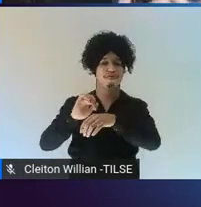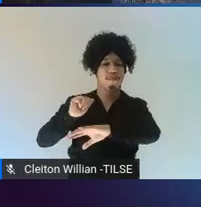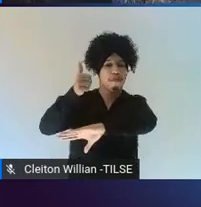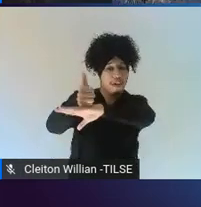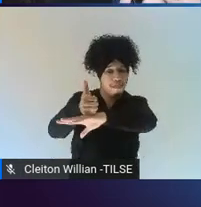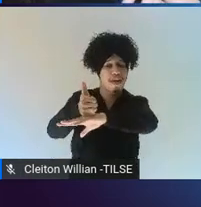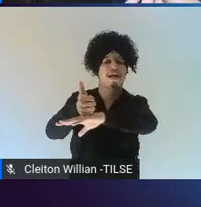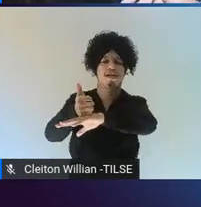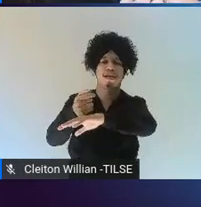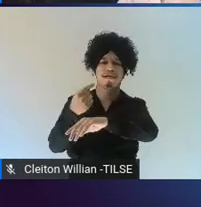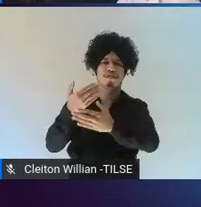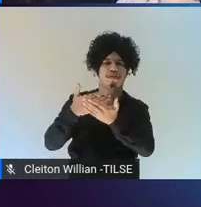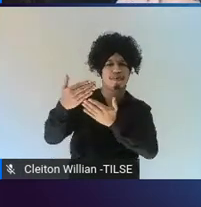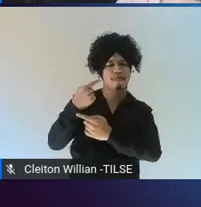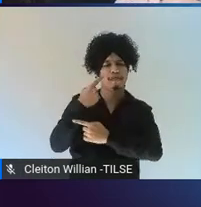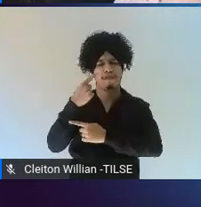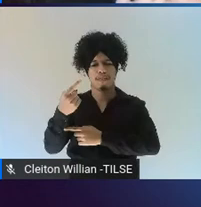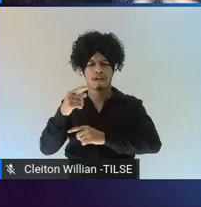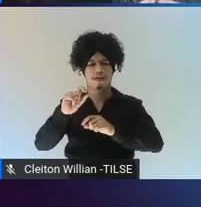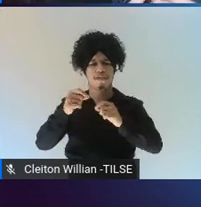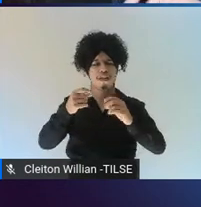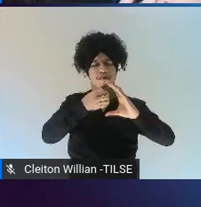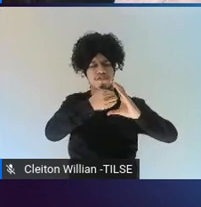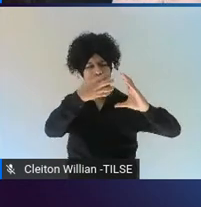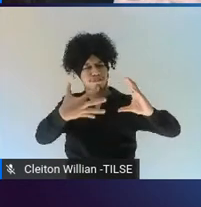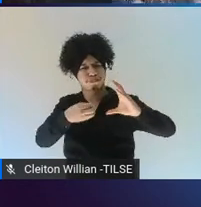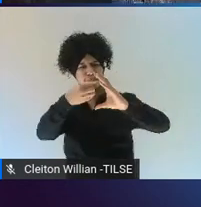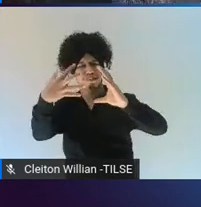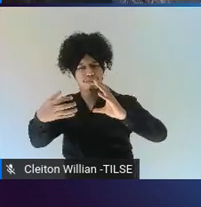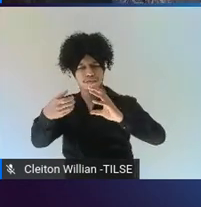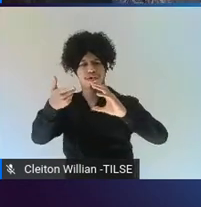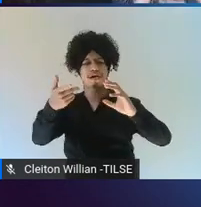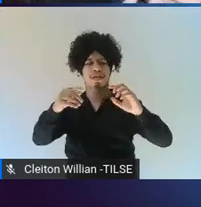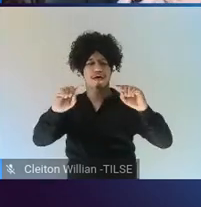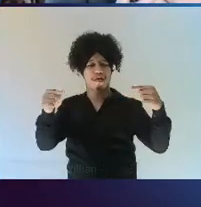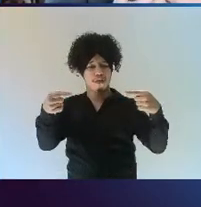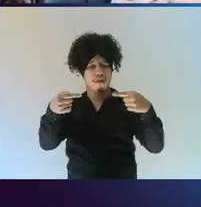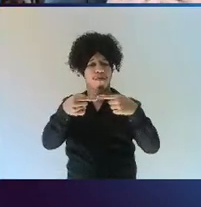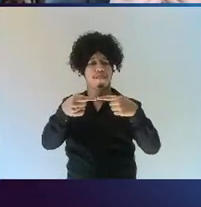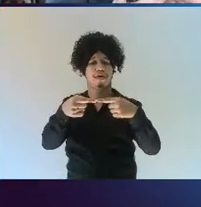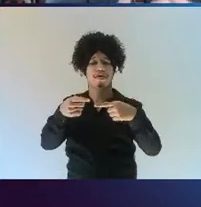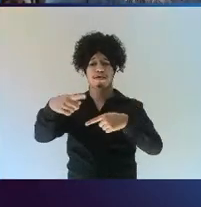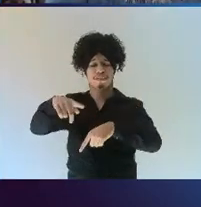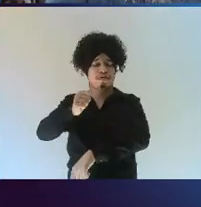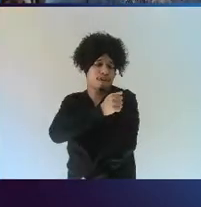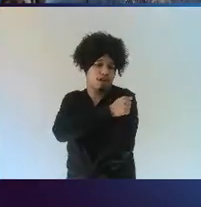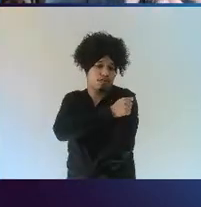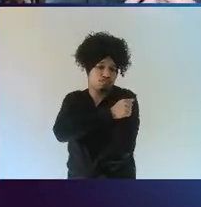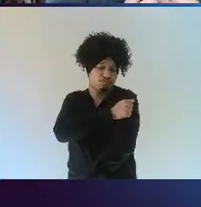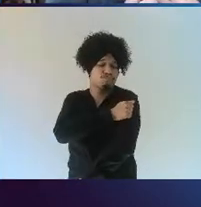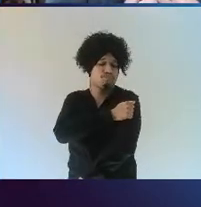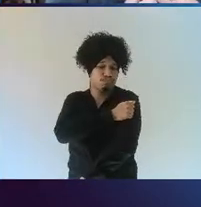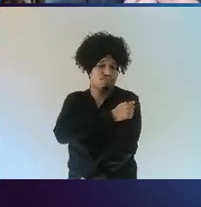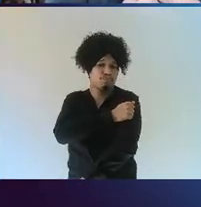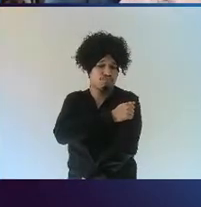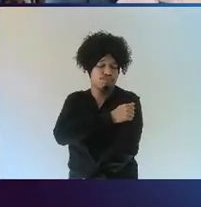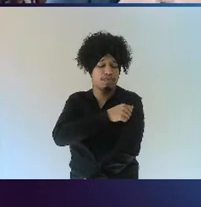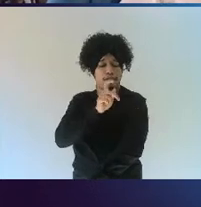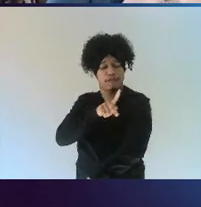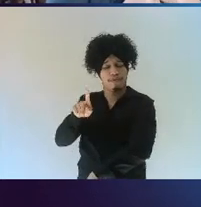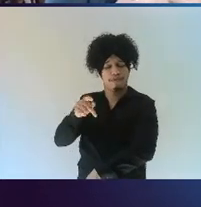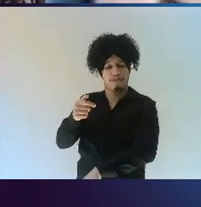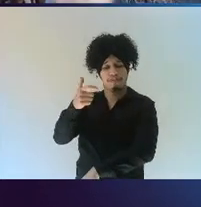or take on characteristics that are related to the students that they're teaching, the instructors who are doing the teaching.